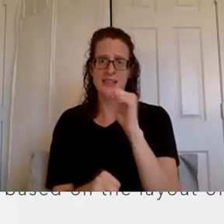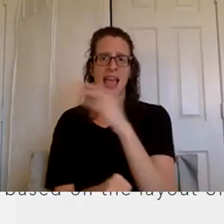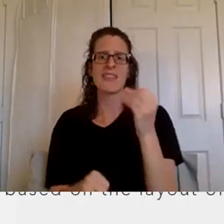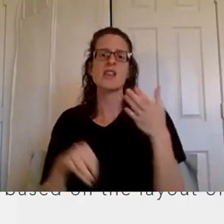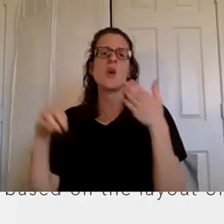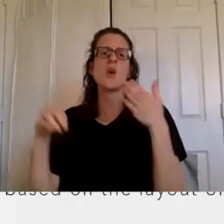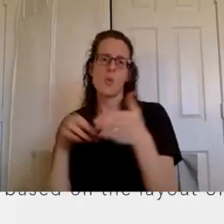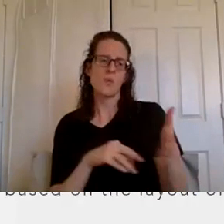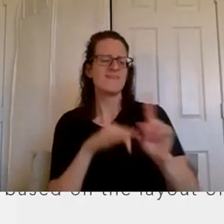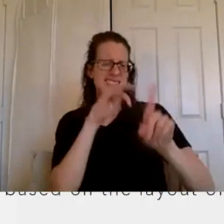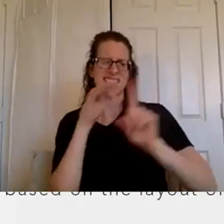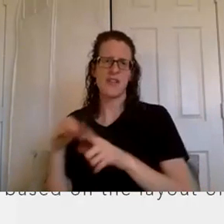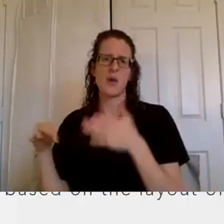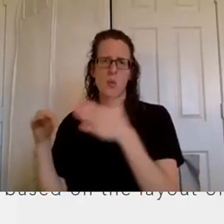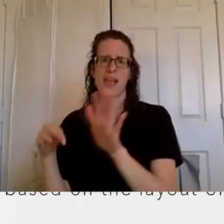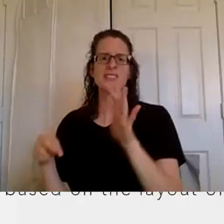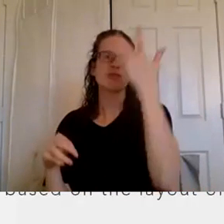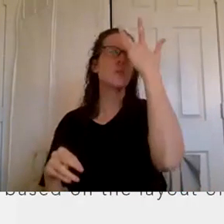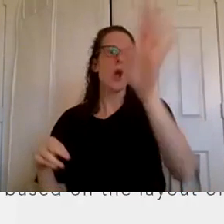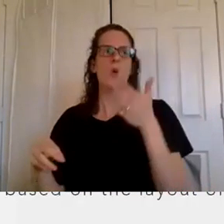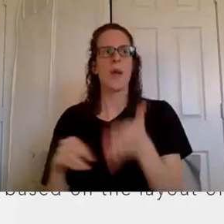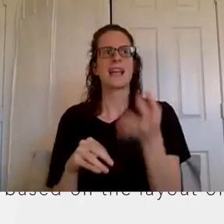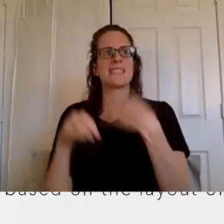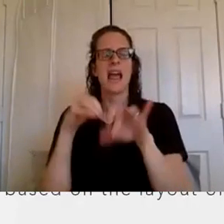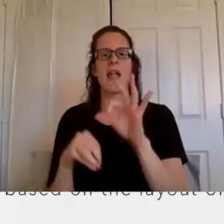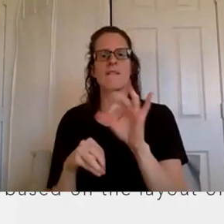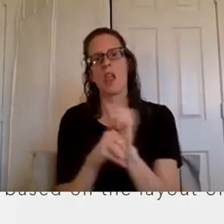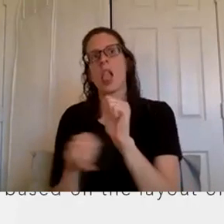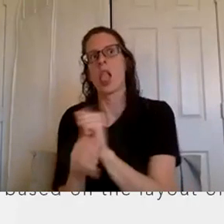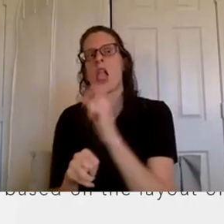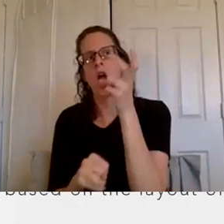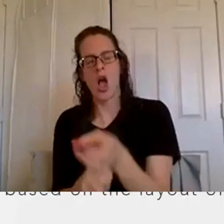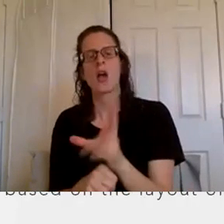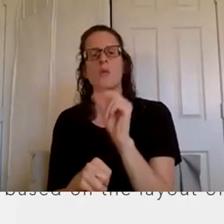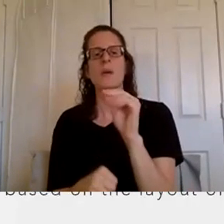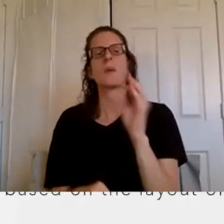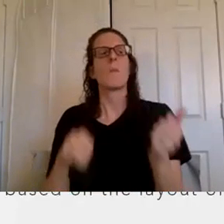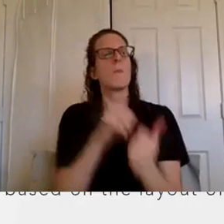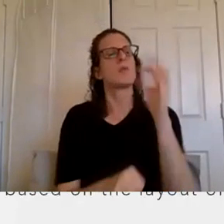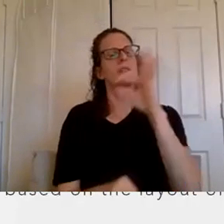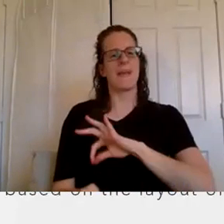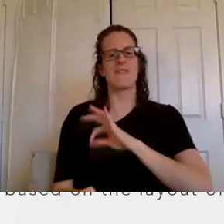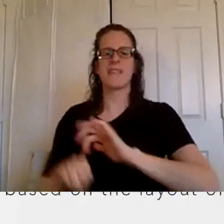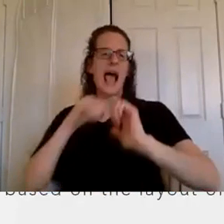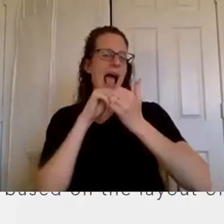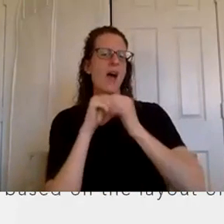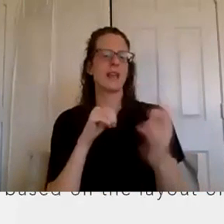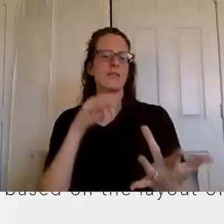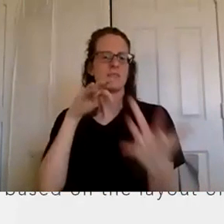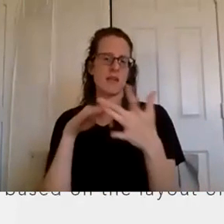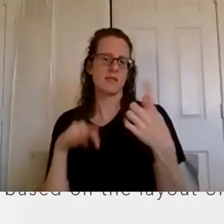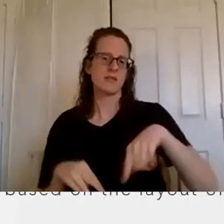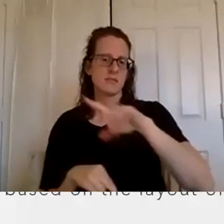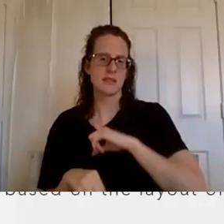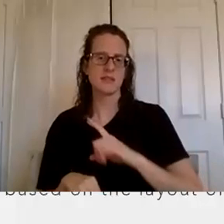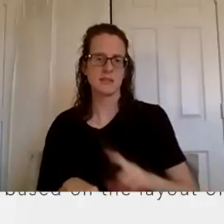you can do that um smartly so that you get the most benefit and your members get the most benefit um but please reach